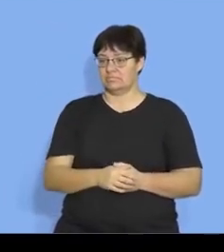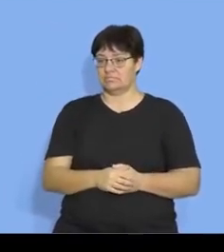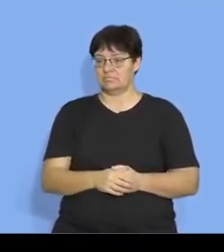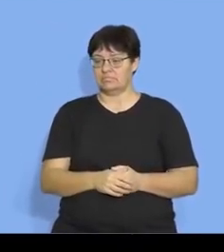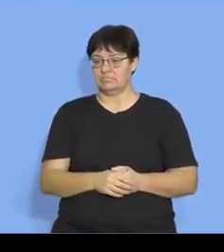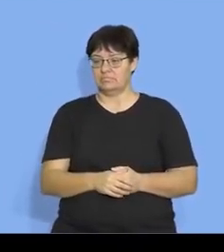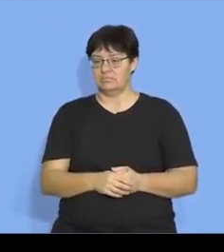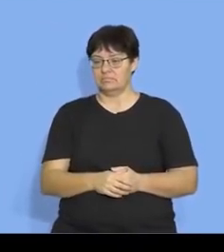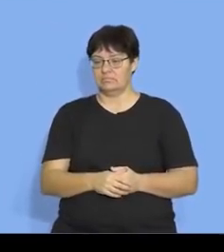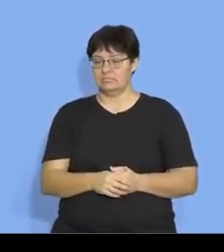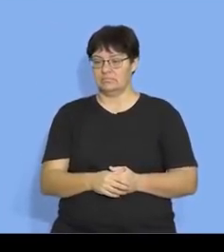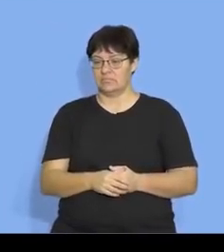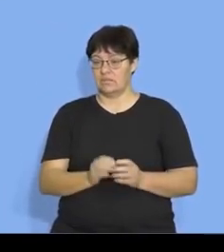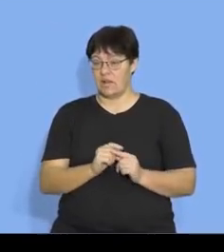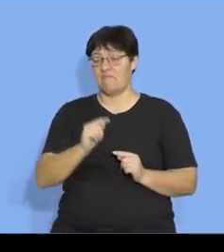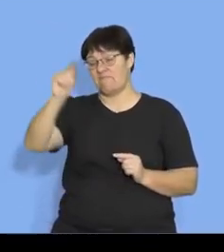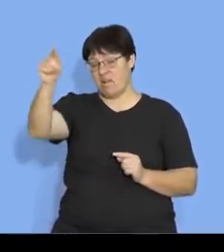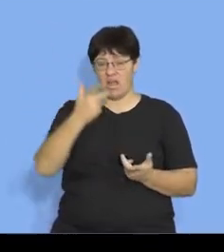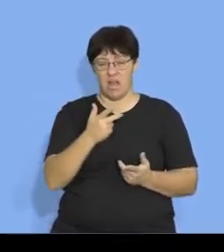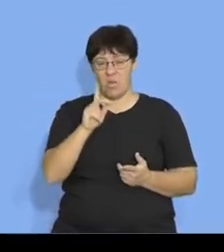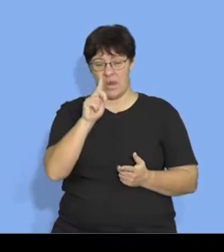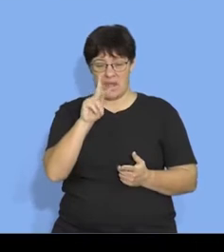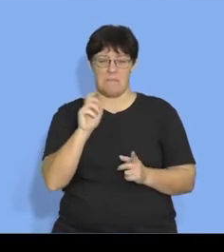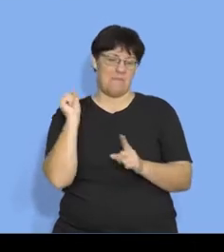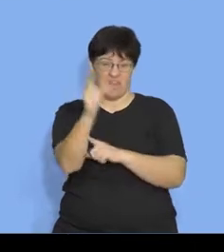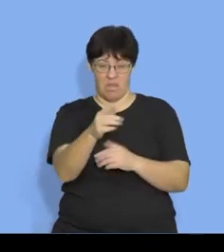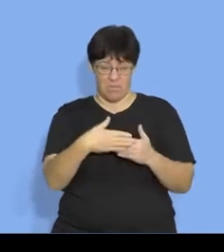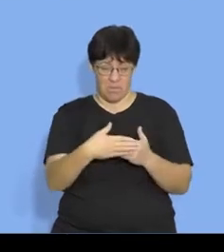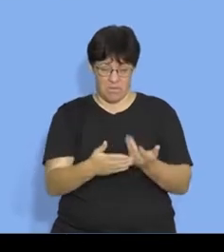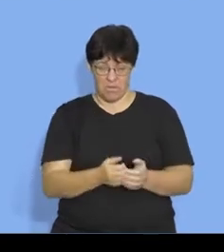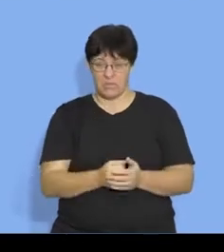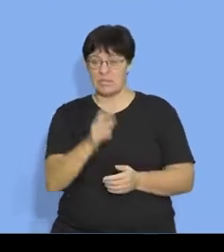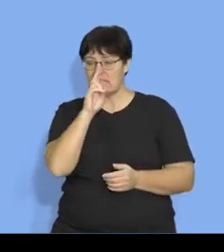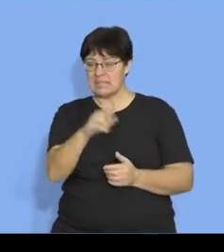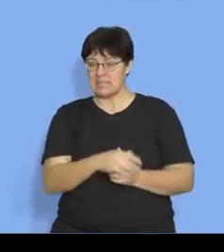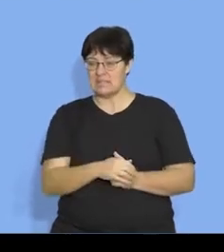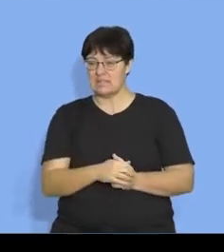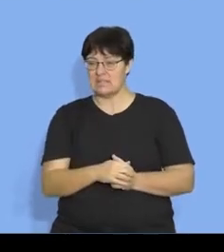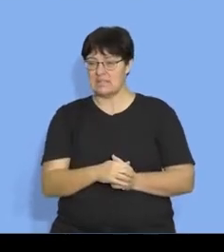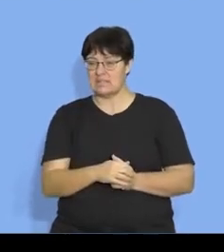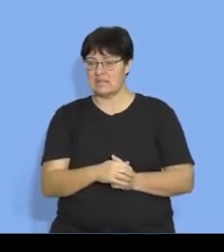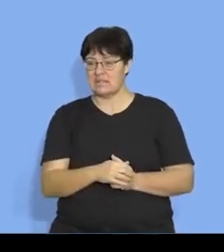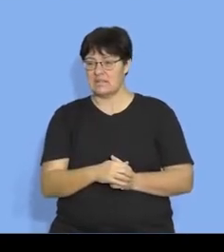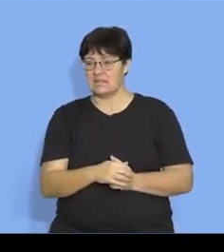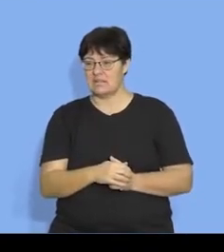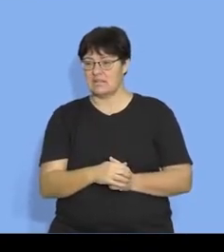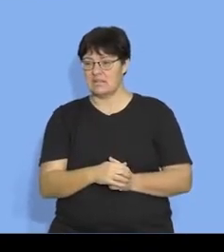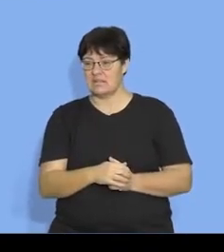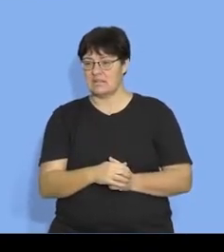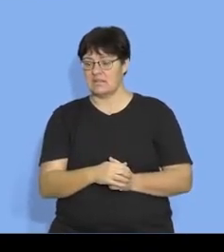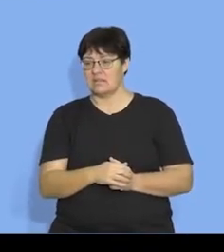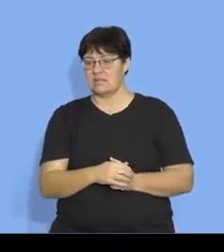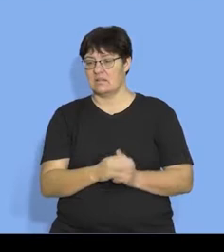there okay and that's definitely further than one kilometer but you can see almost that